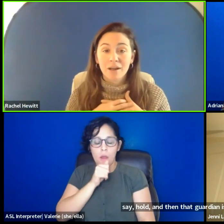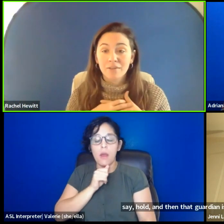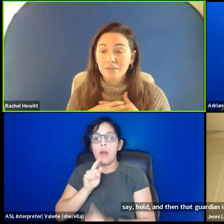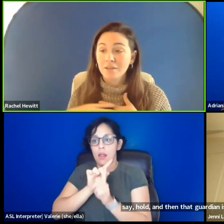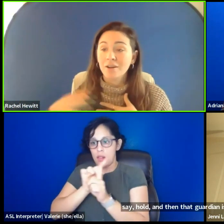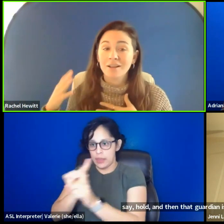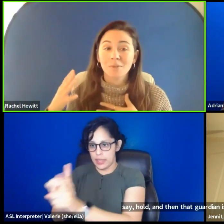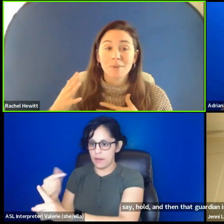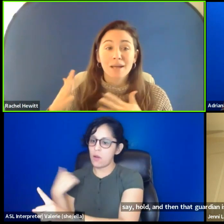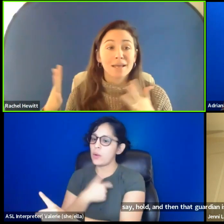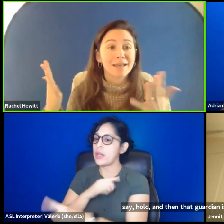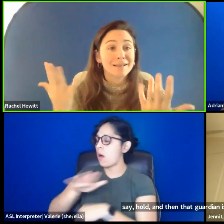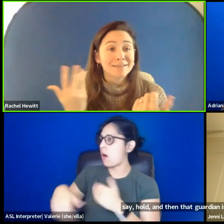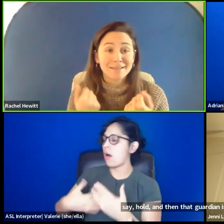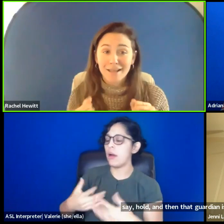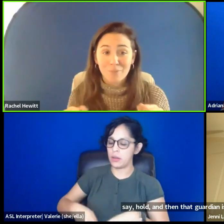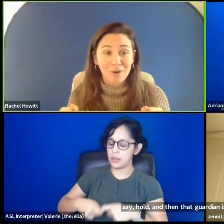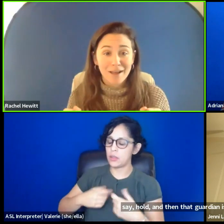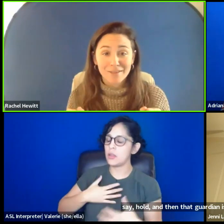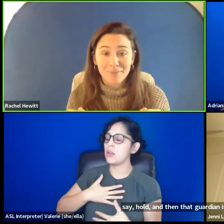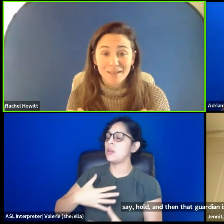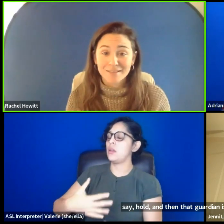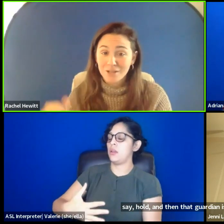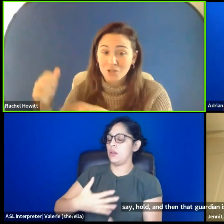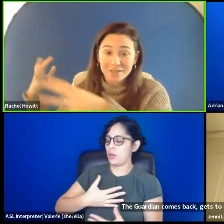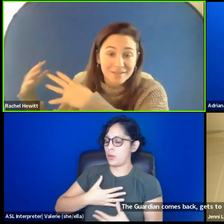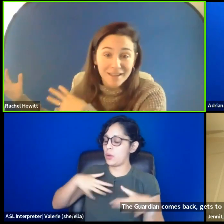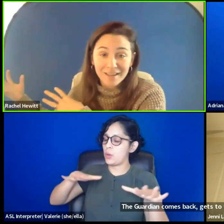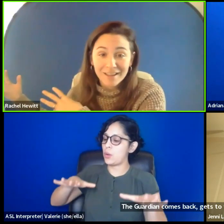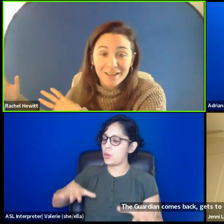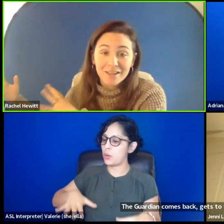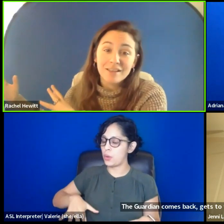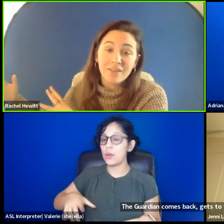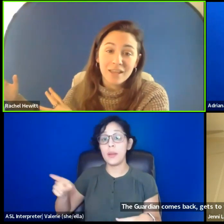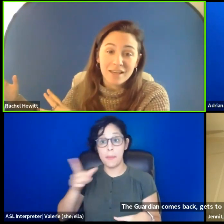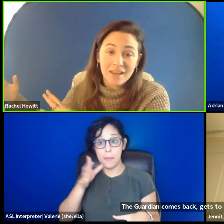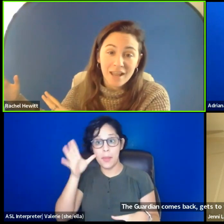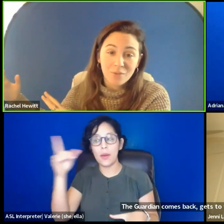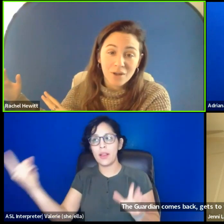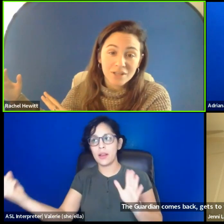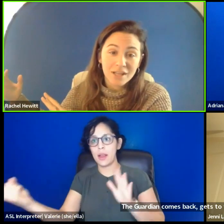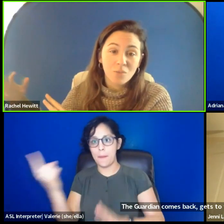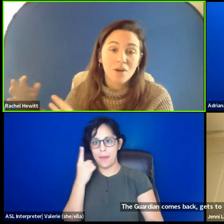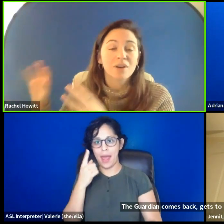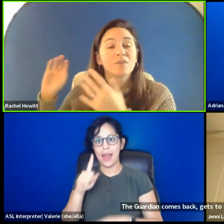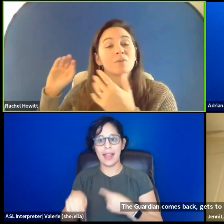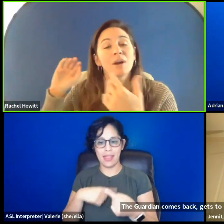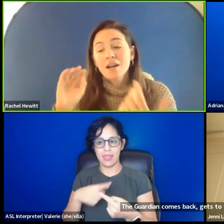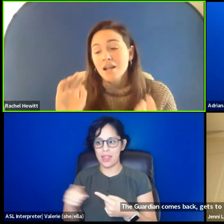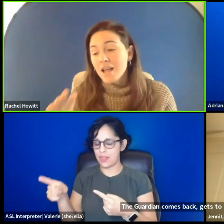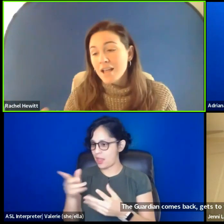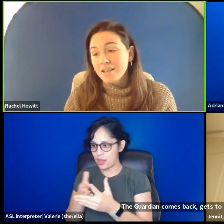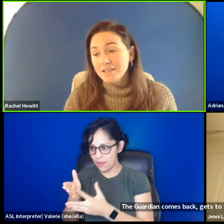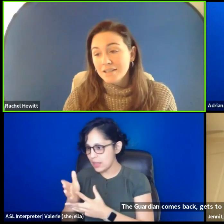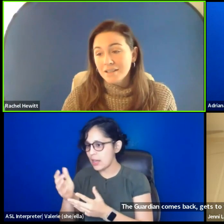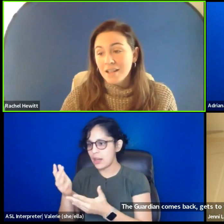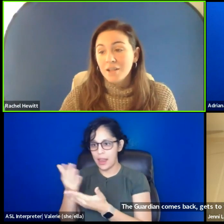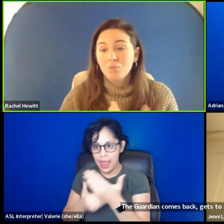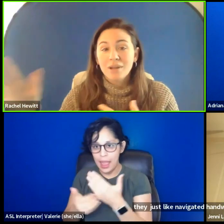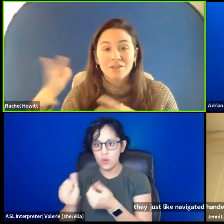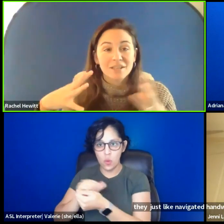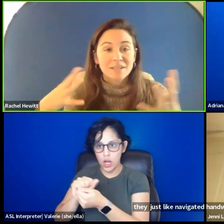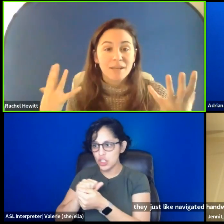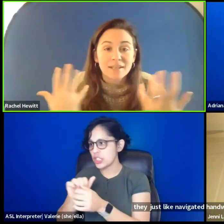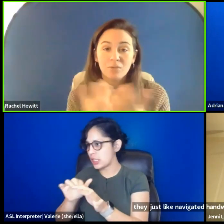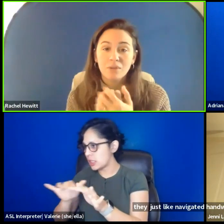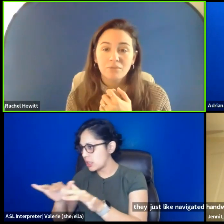to take a breath. The guardian comes back, gets to take a breath because they just like navigated hand-washing and water everywhere. And they